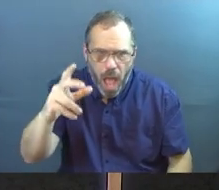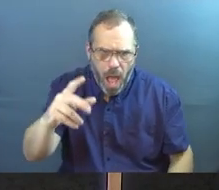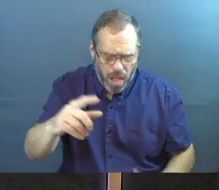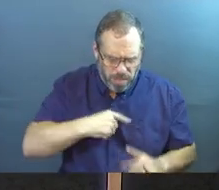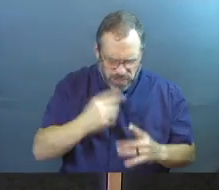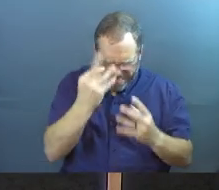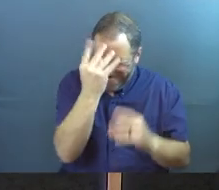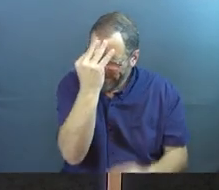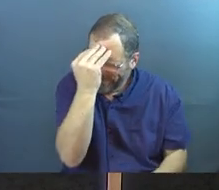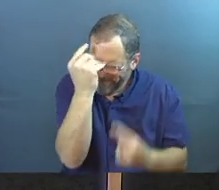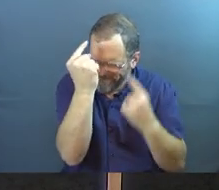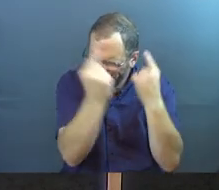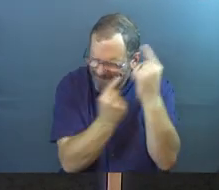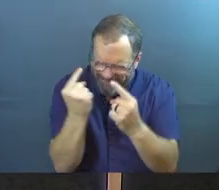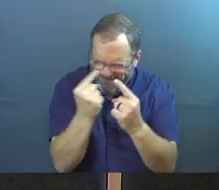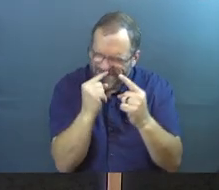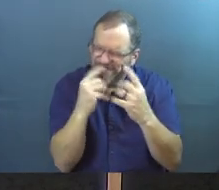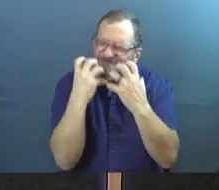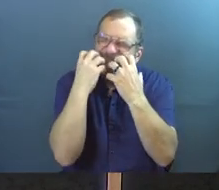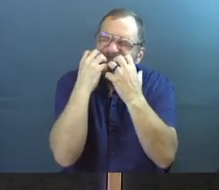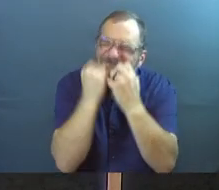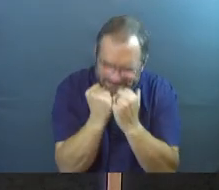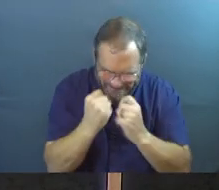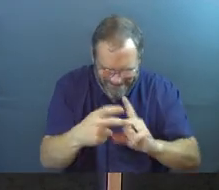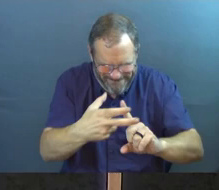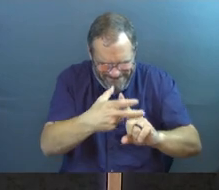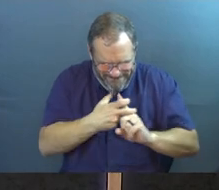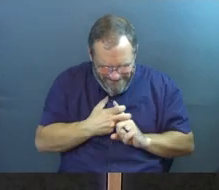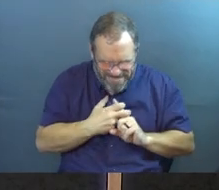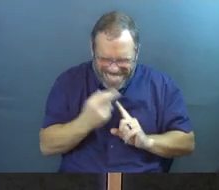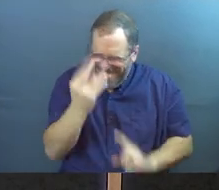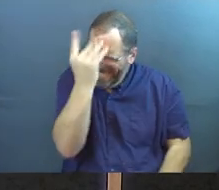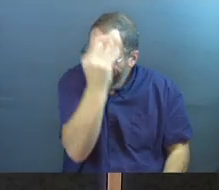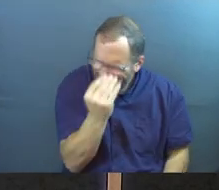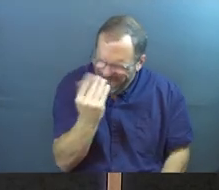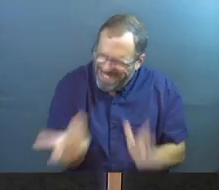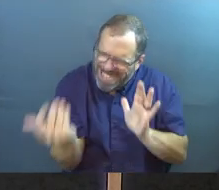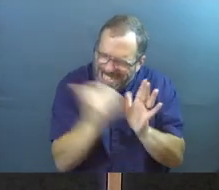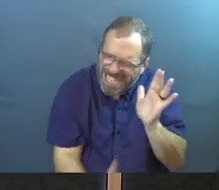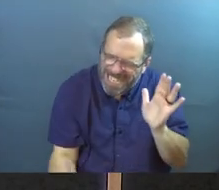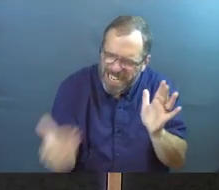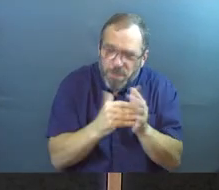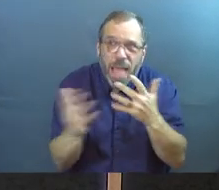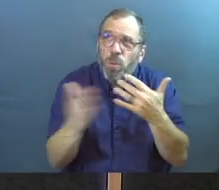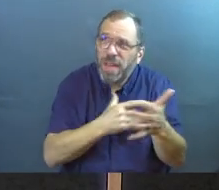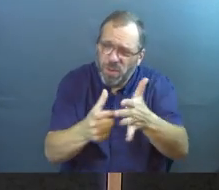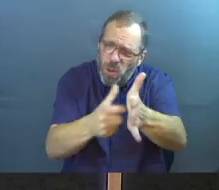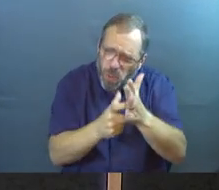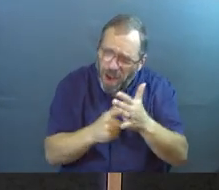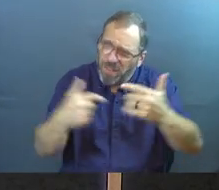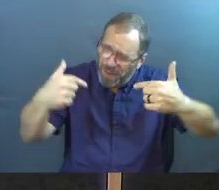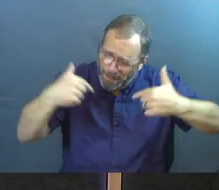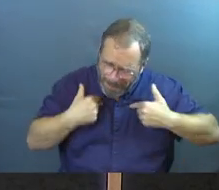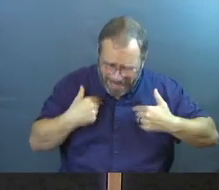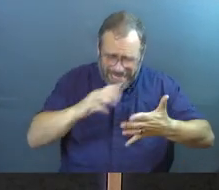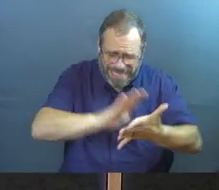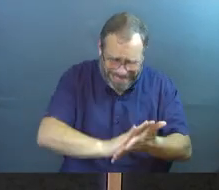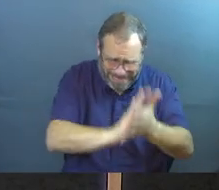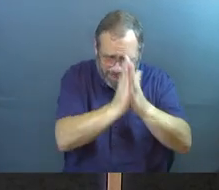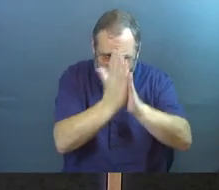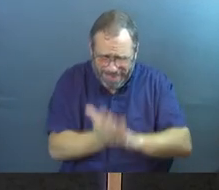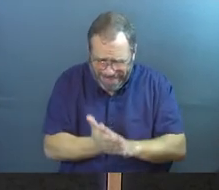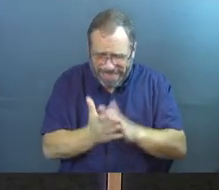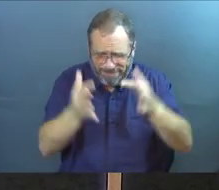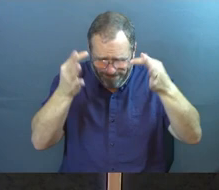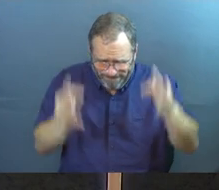to meditate on it, and I want to cling to it, and I want to chew it, and I want to take as long as it's going to take for me to get this